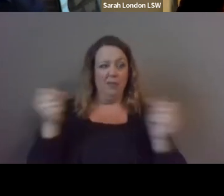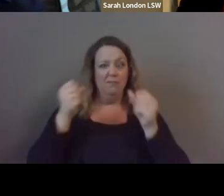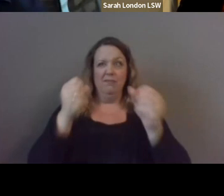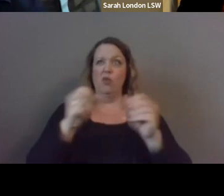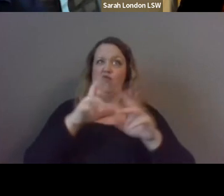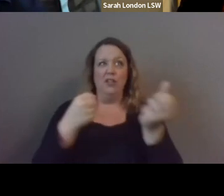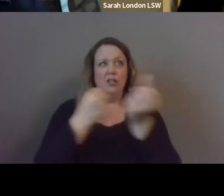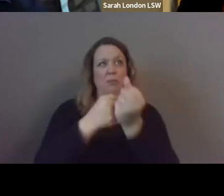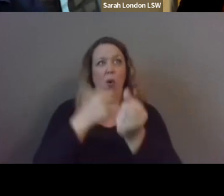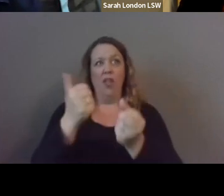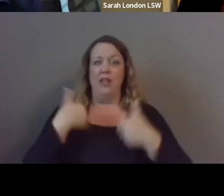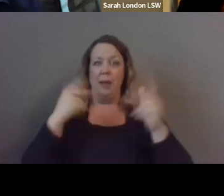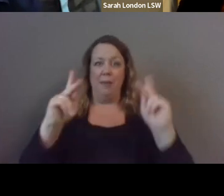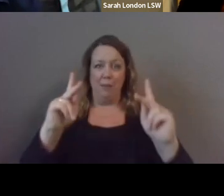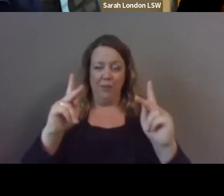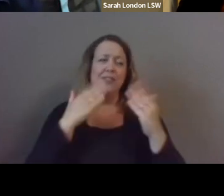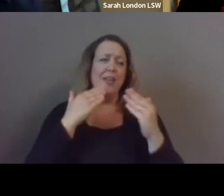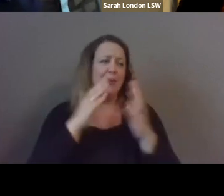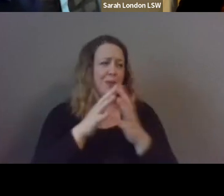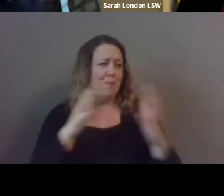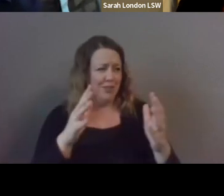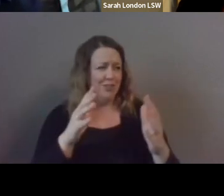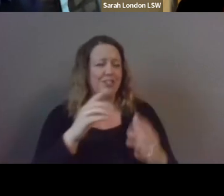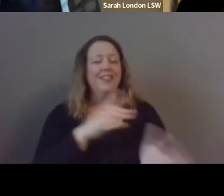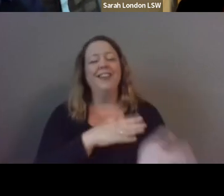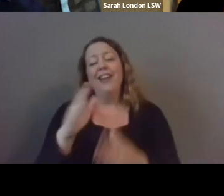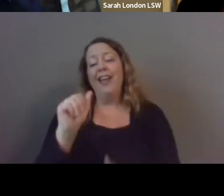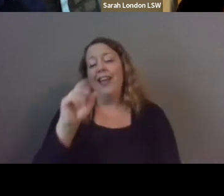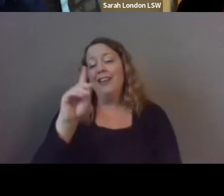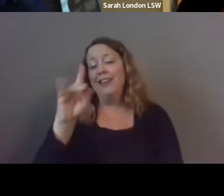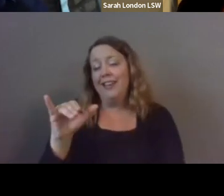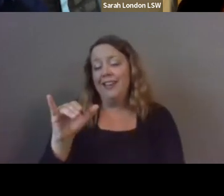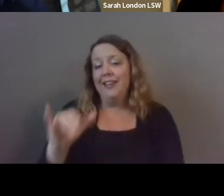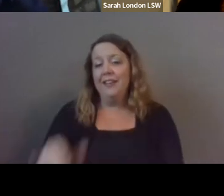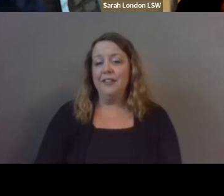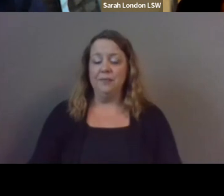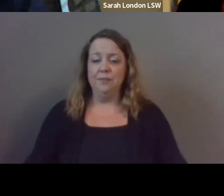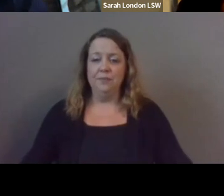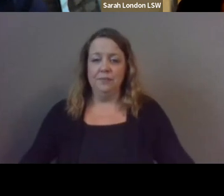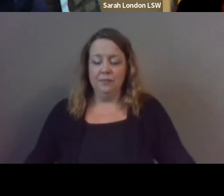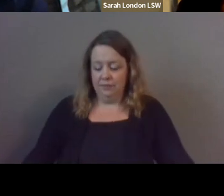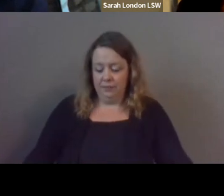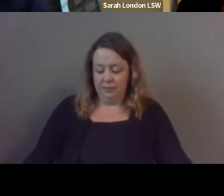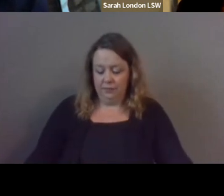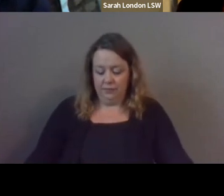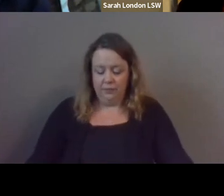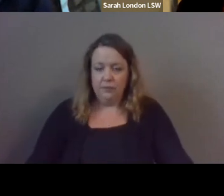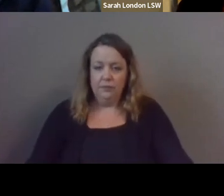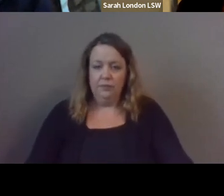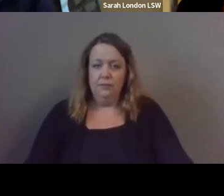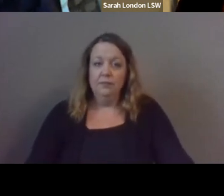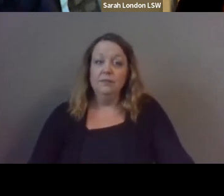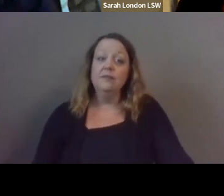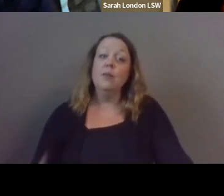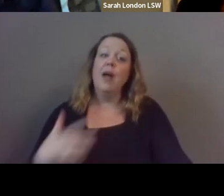thank you so much dr mccummings i'll turn it over to andy yeah just in this i'd like to have a wand for a lot